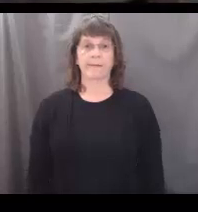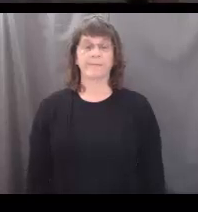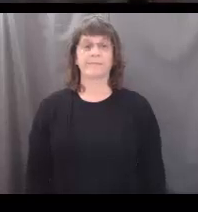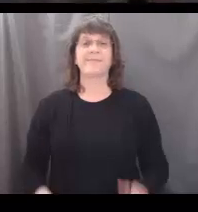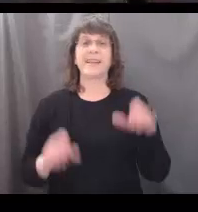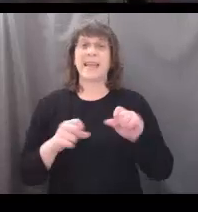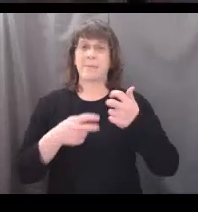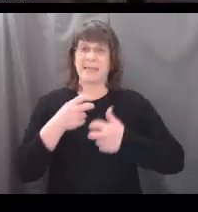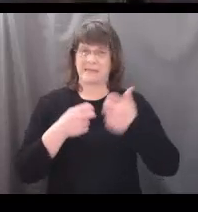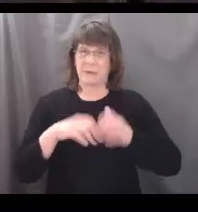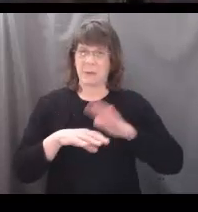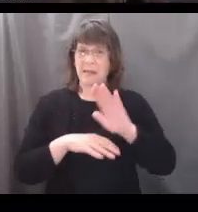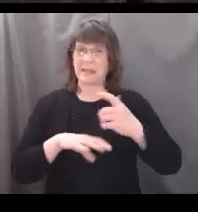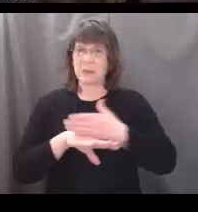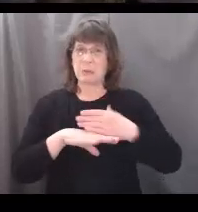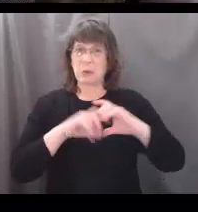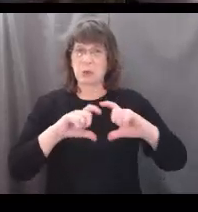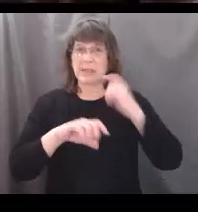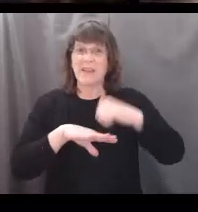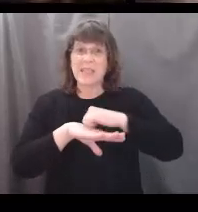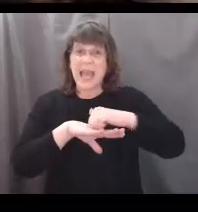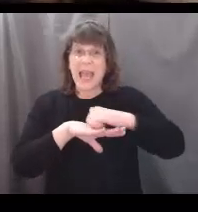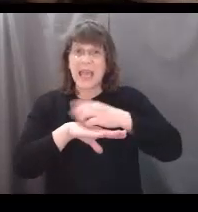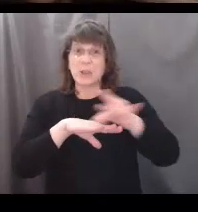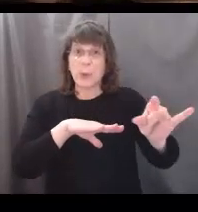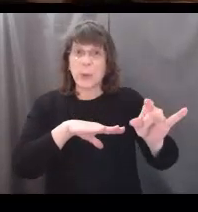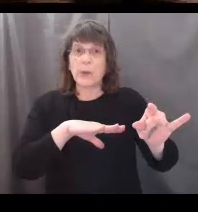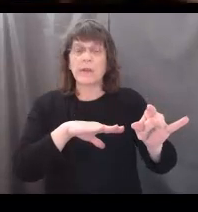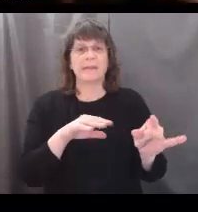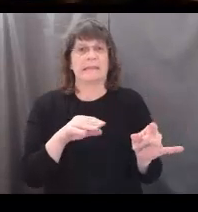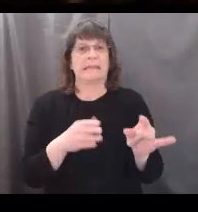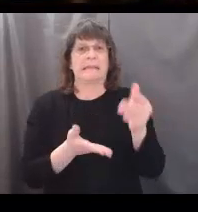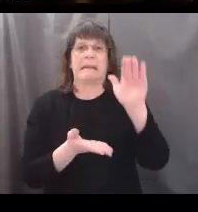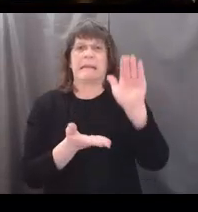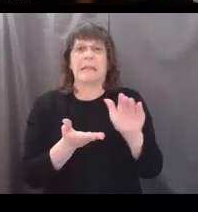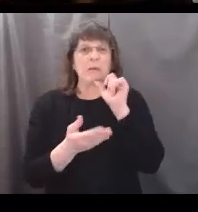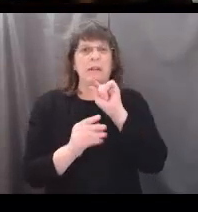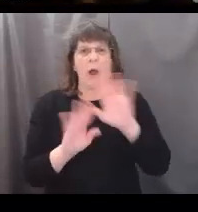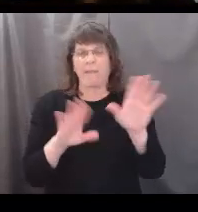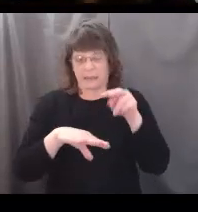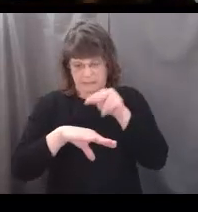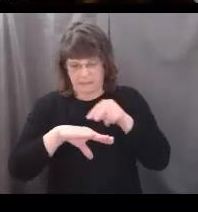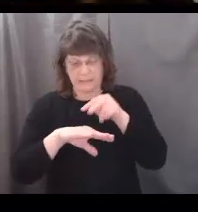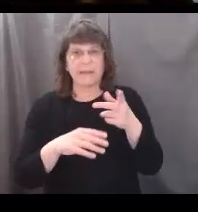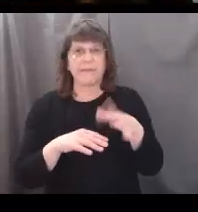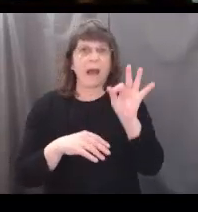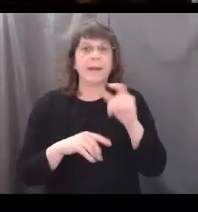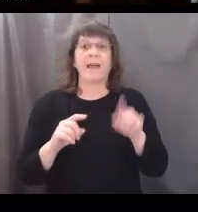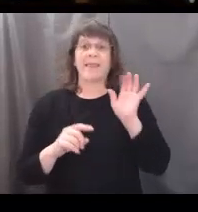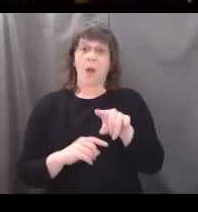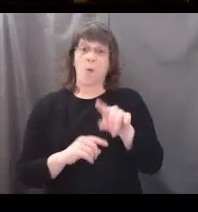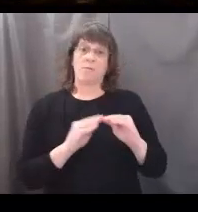tricky on these wood cookies that are sanded down. The layers are a little less distinct than on this one for example.